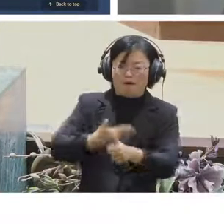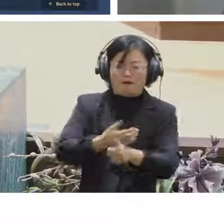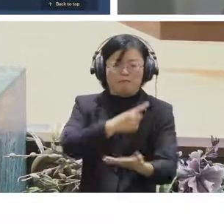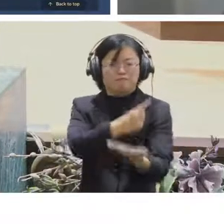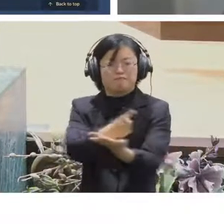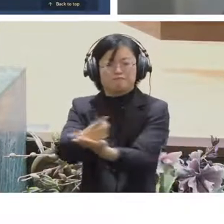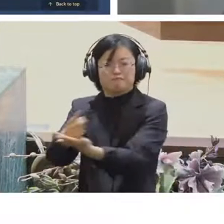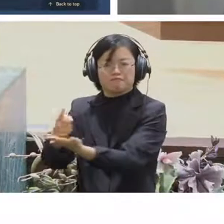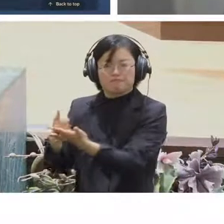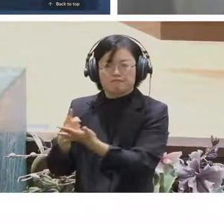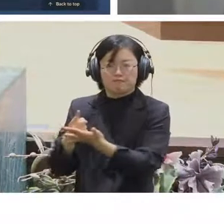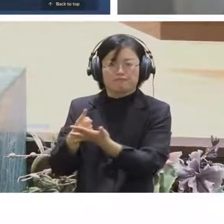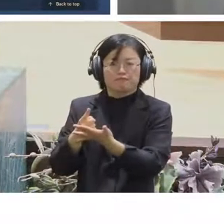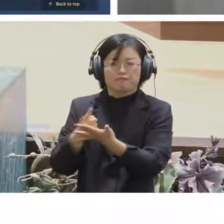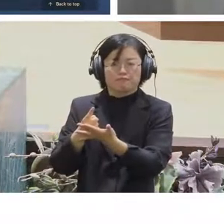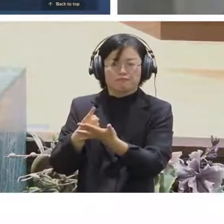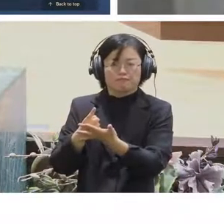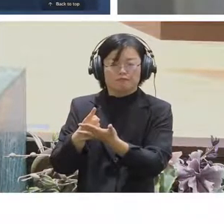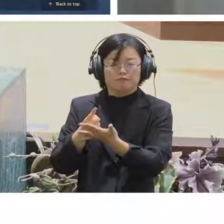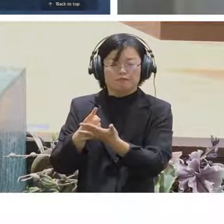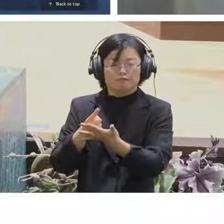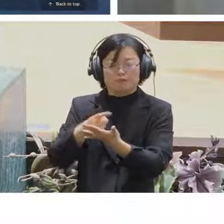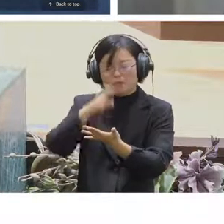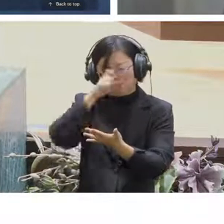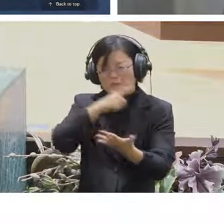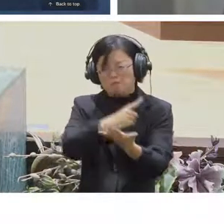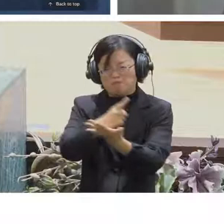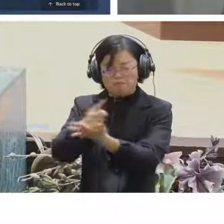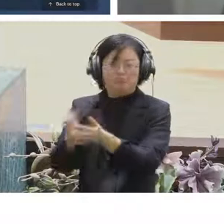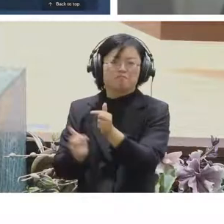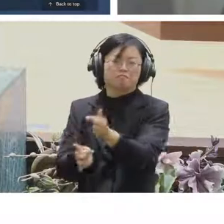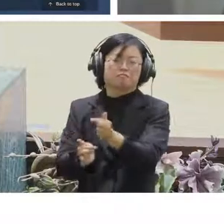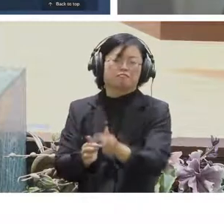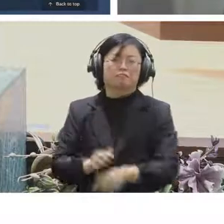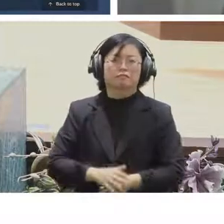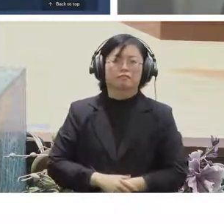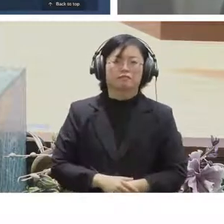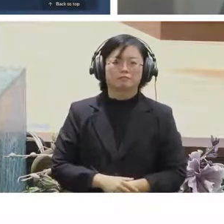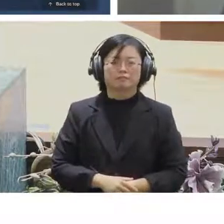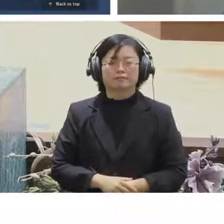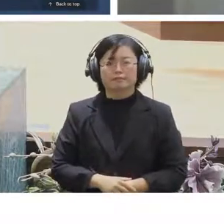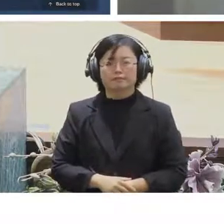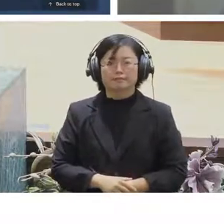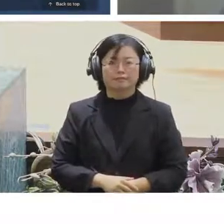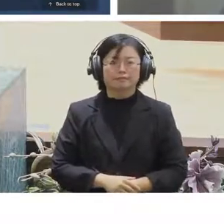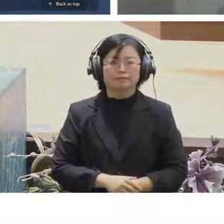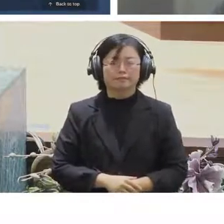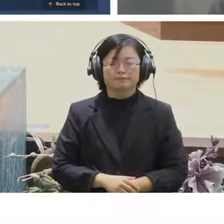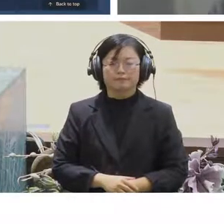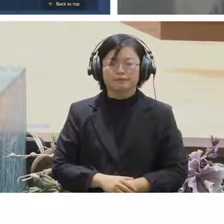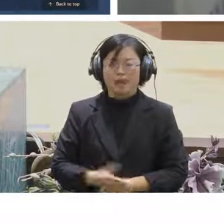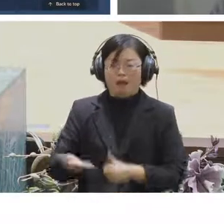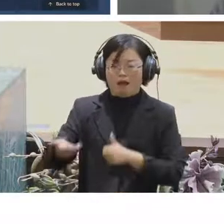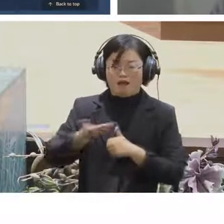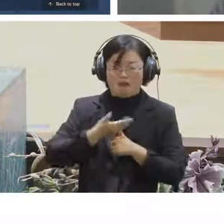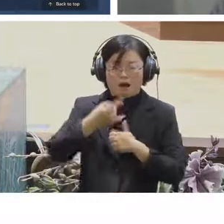competition is increasing and like we can get the higher speed in the lower price no yeah